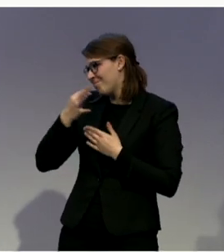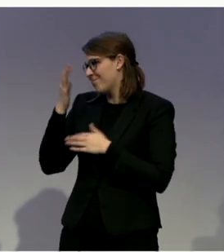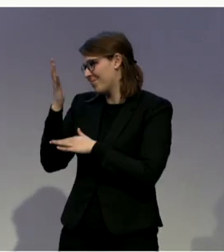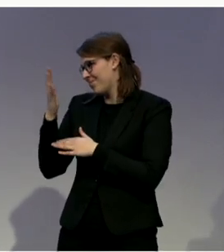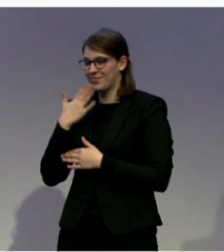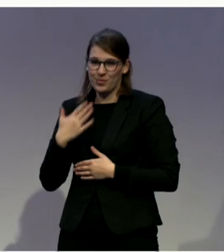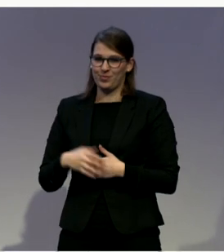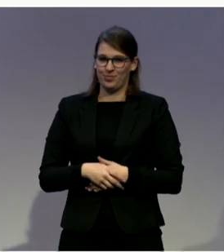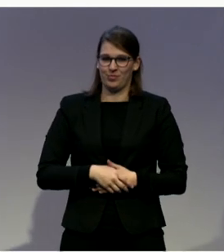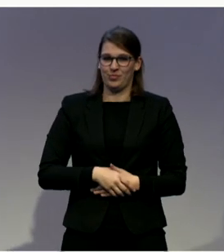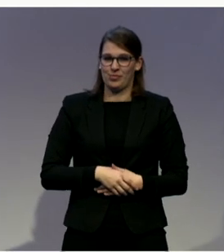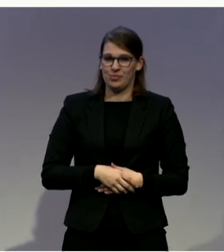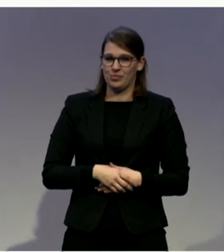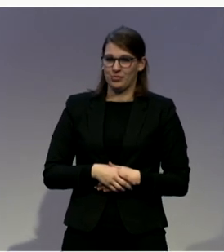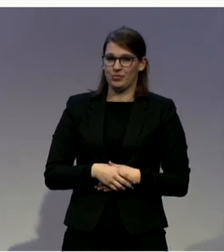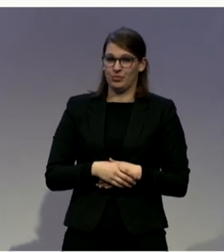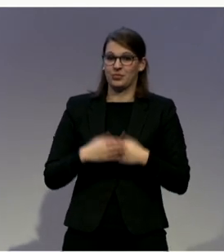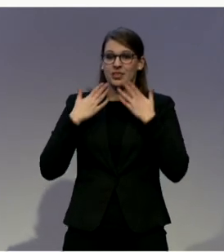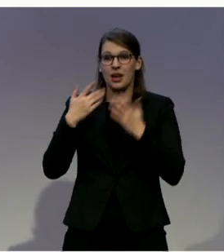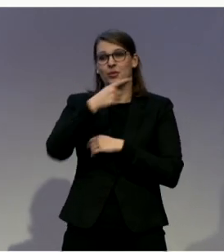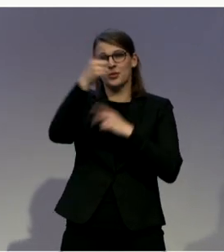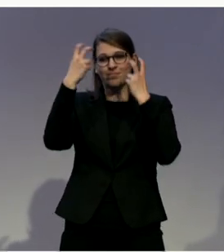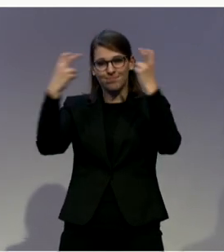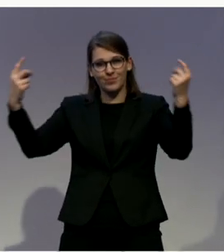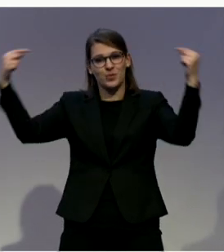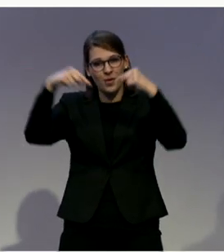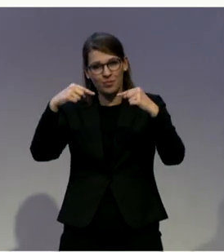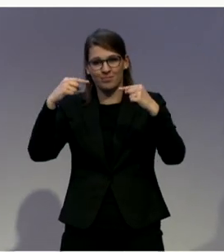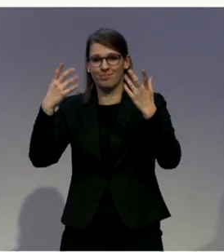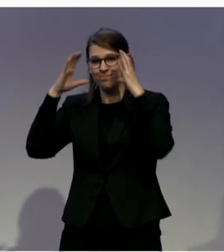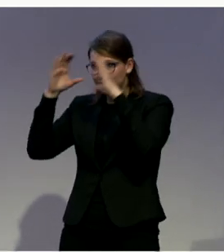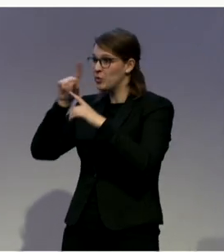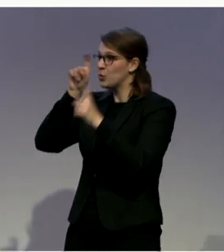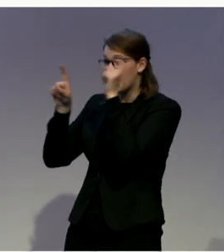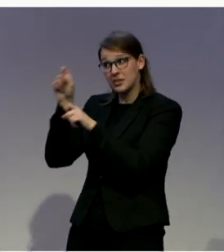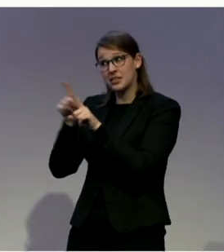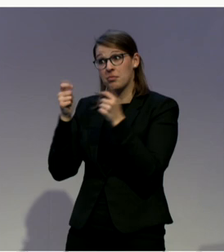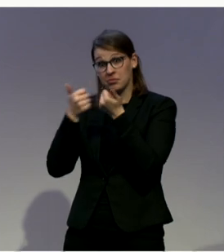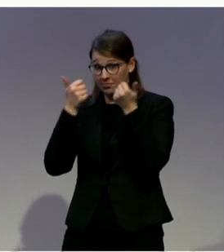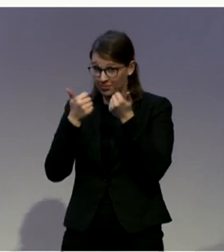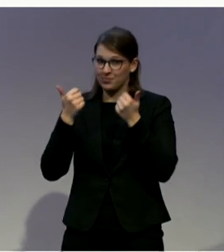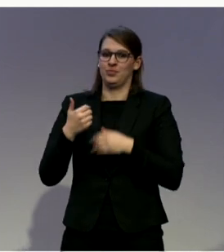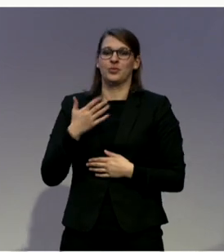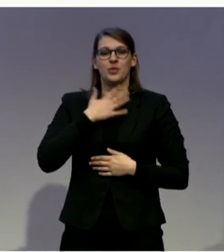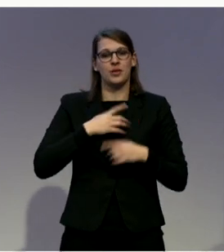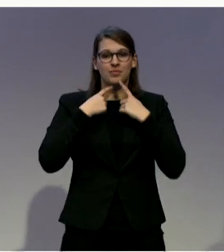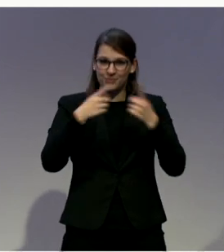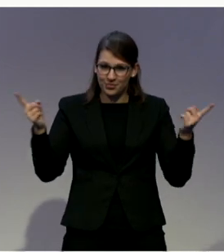being here and for their excellent questions. And wish you all a very good weekend. Thank you.